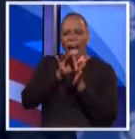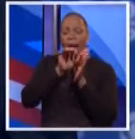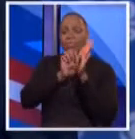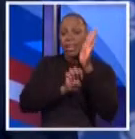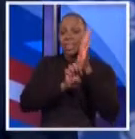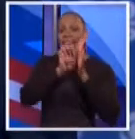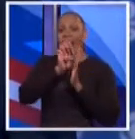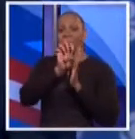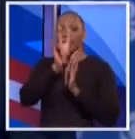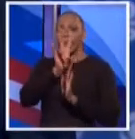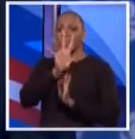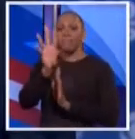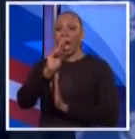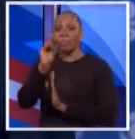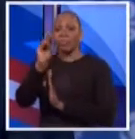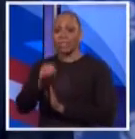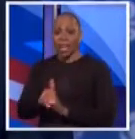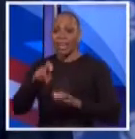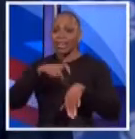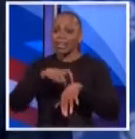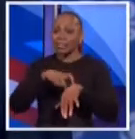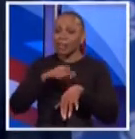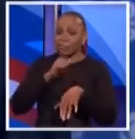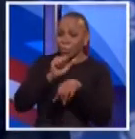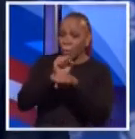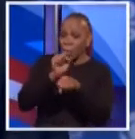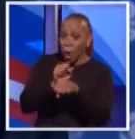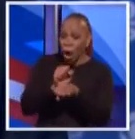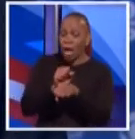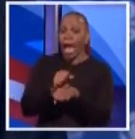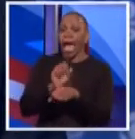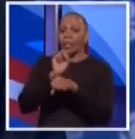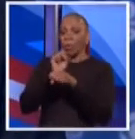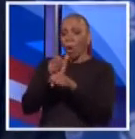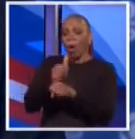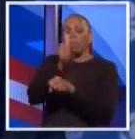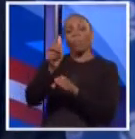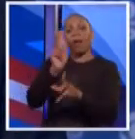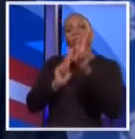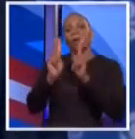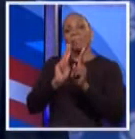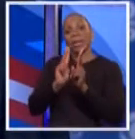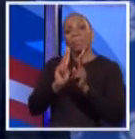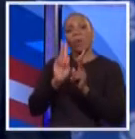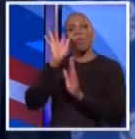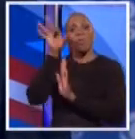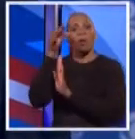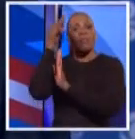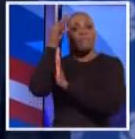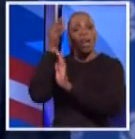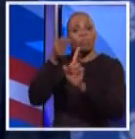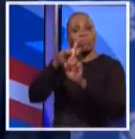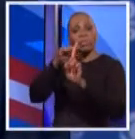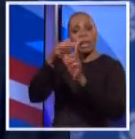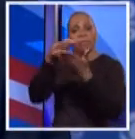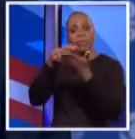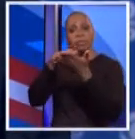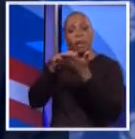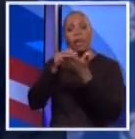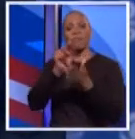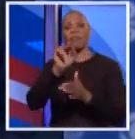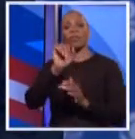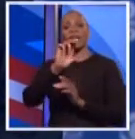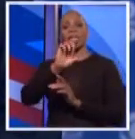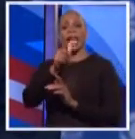% of the time. And then we worked with Chuck Schumer to bring $500 million in federal stimulus money to NYCHA and redirected priorities.